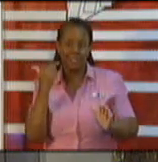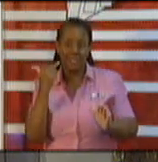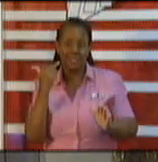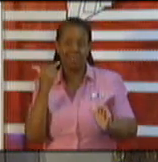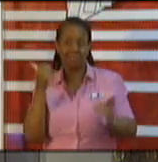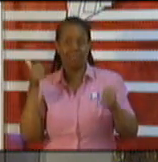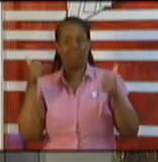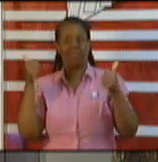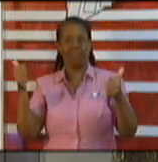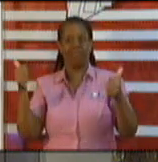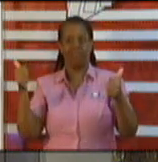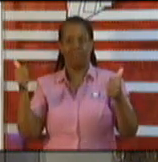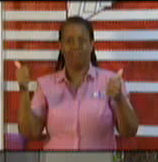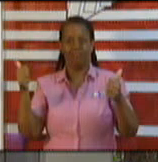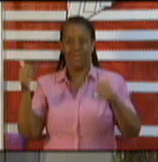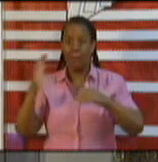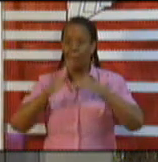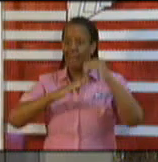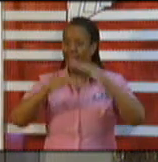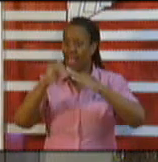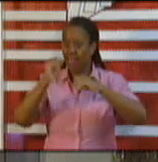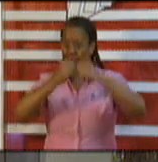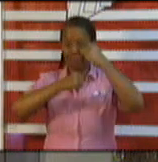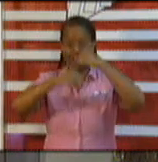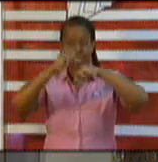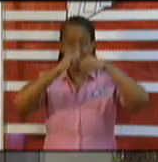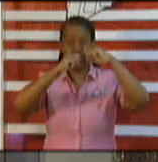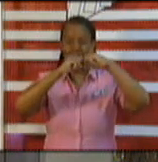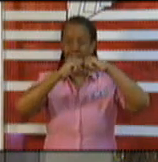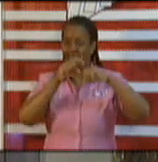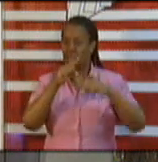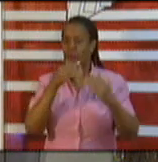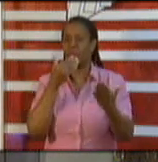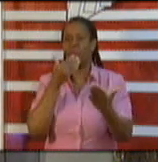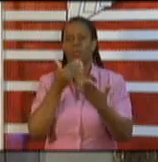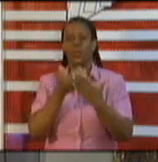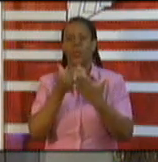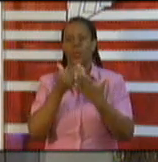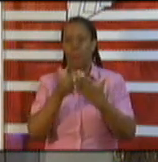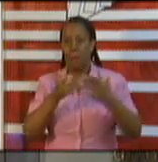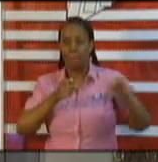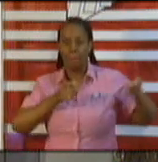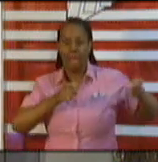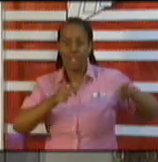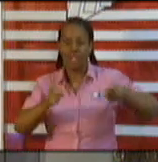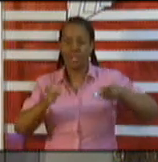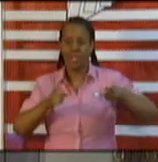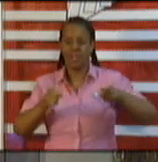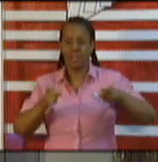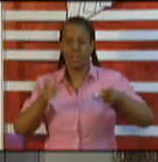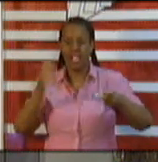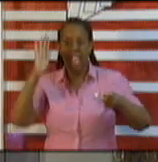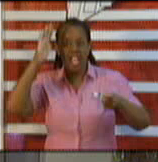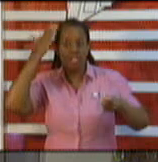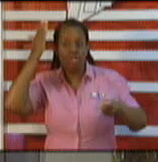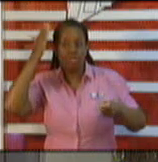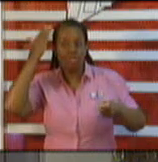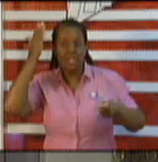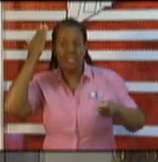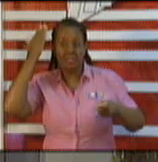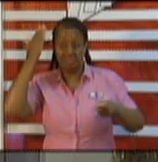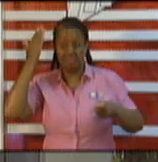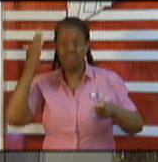have managed themselves well. Personal grooming, they waited their turn and they opened up with